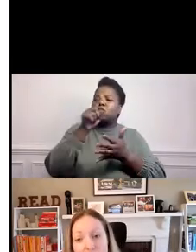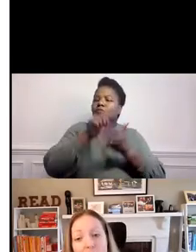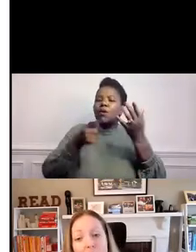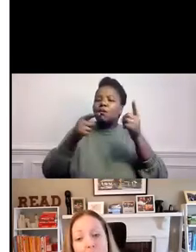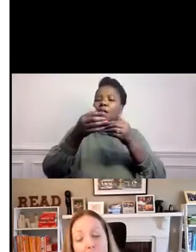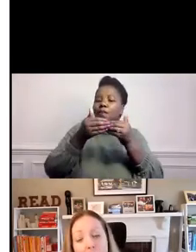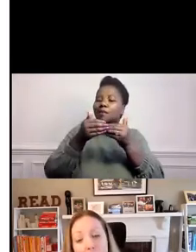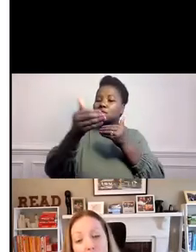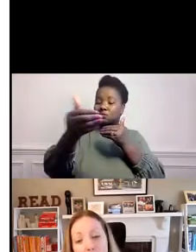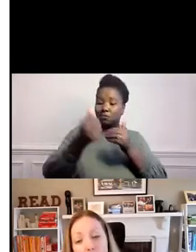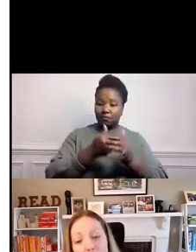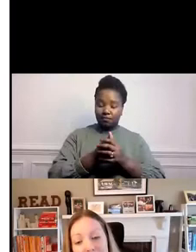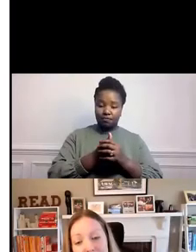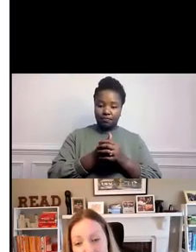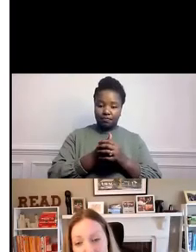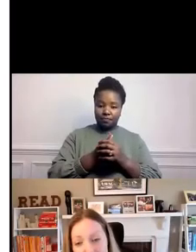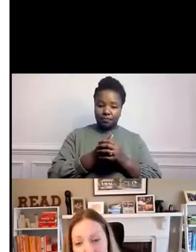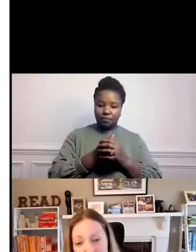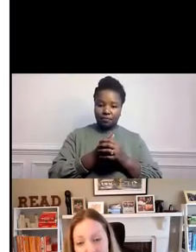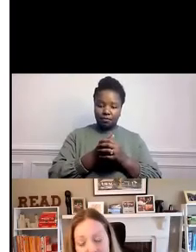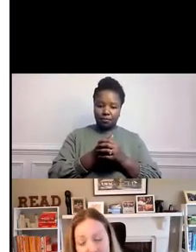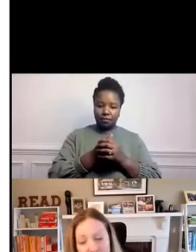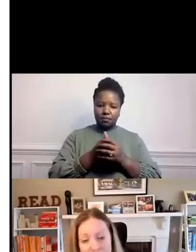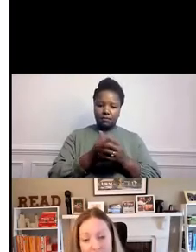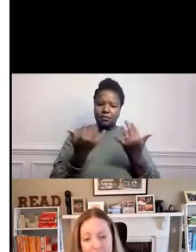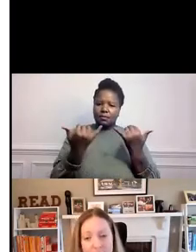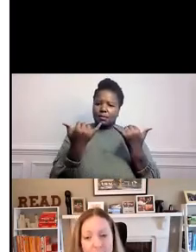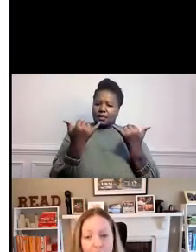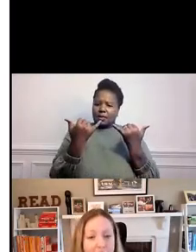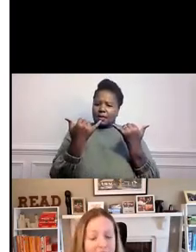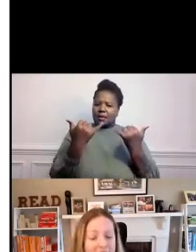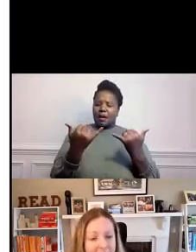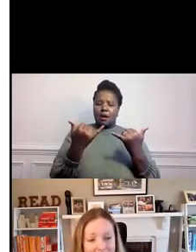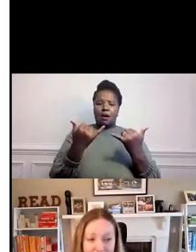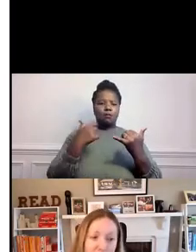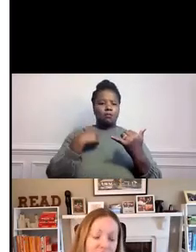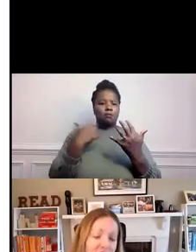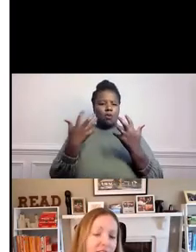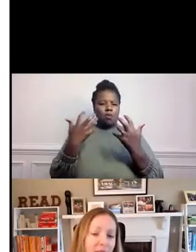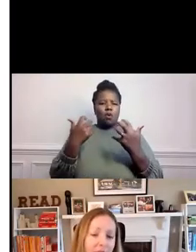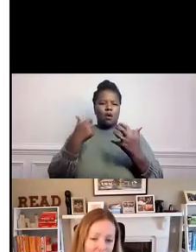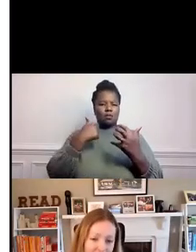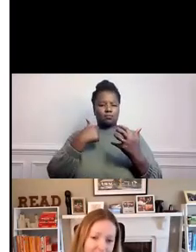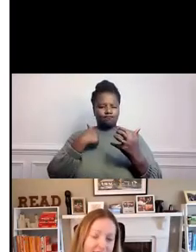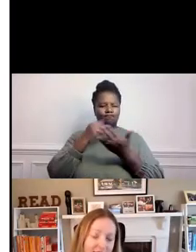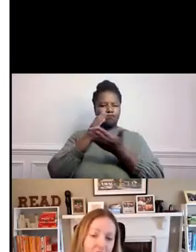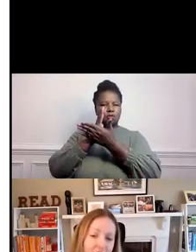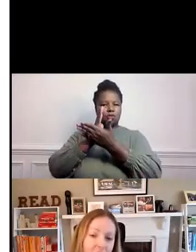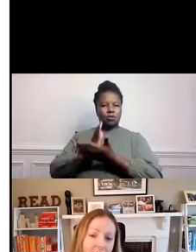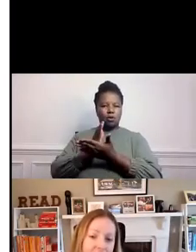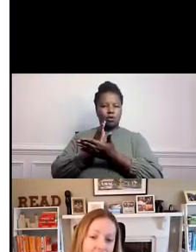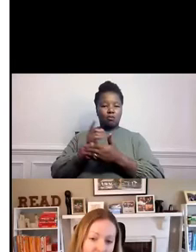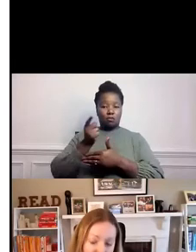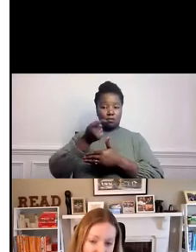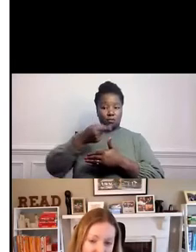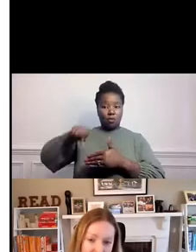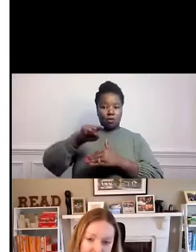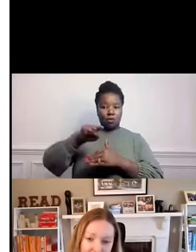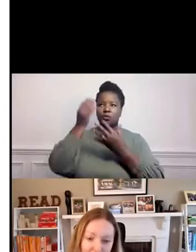And so what I'd love to do here now is pause. And as you think about these different